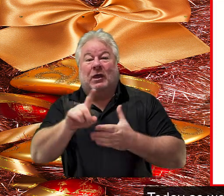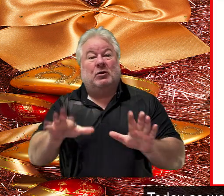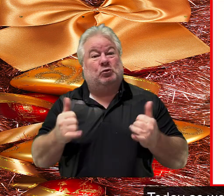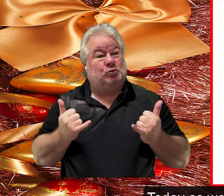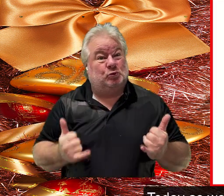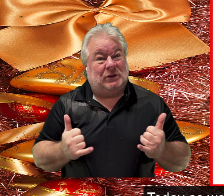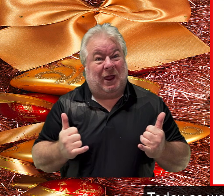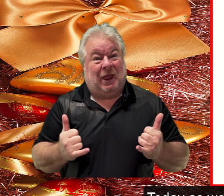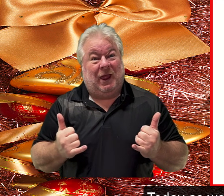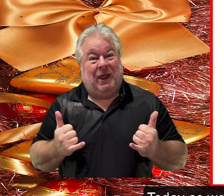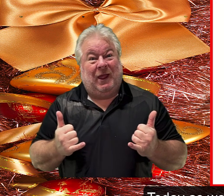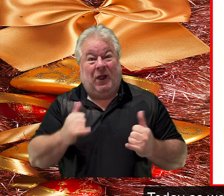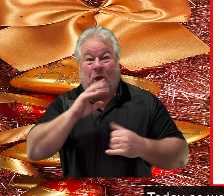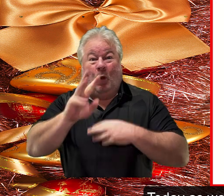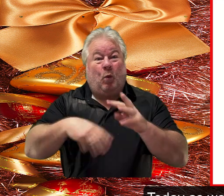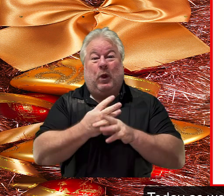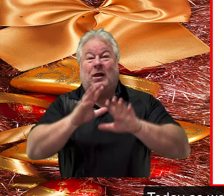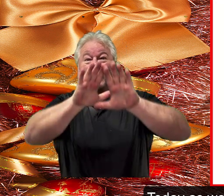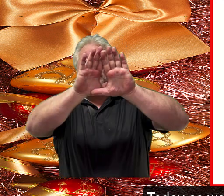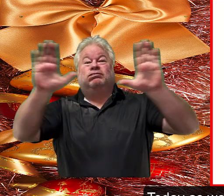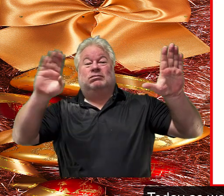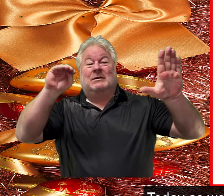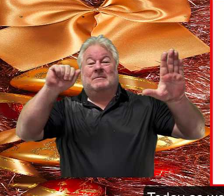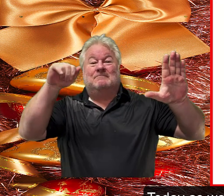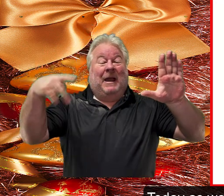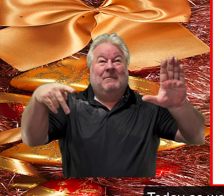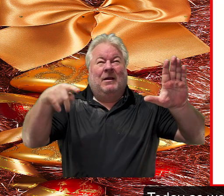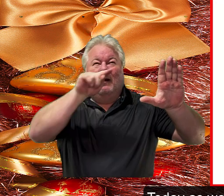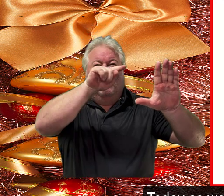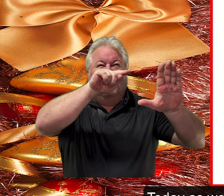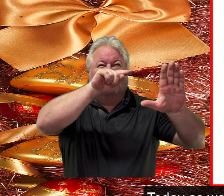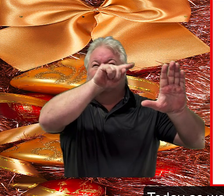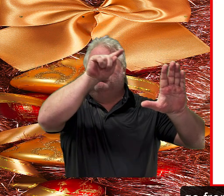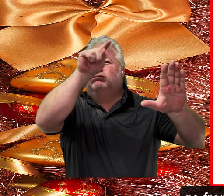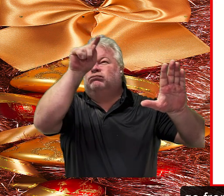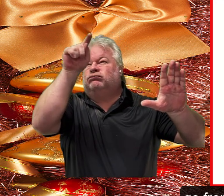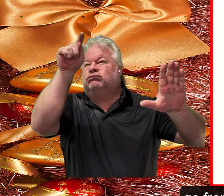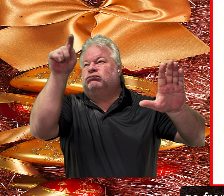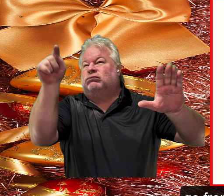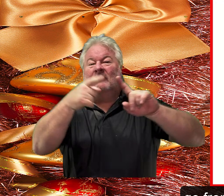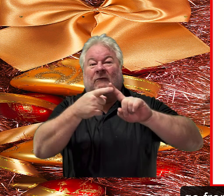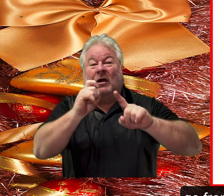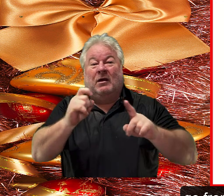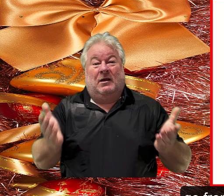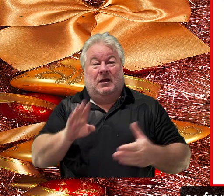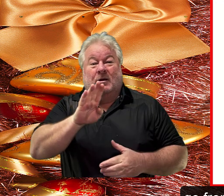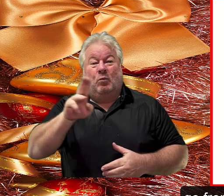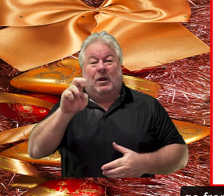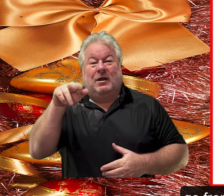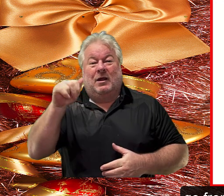week today as we look at our world map we will go from